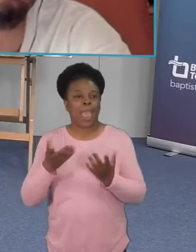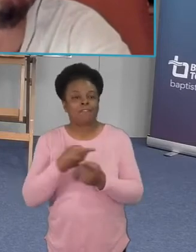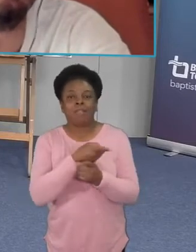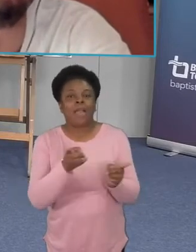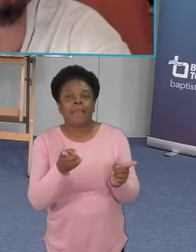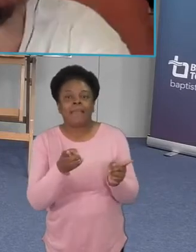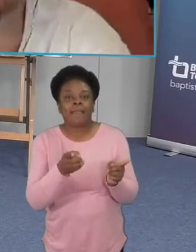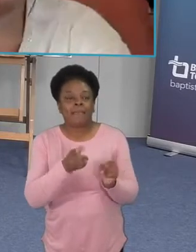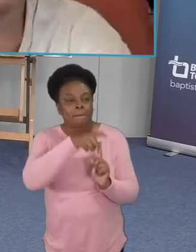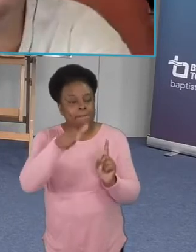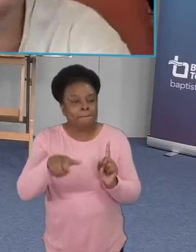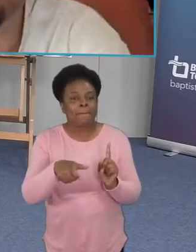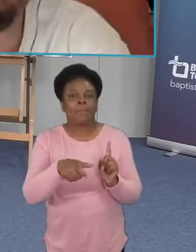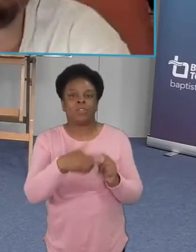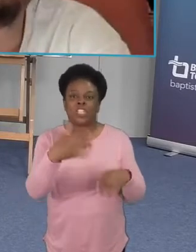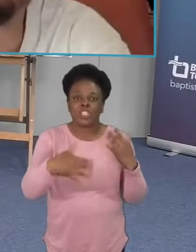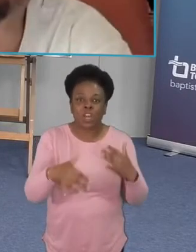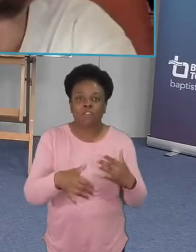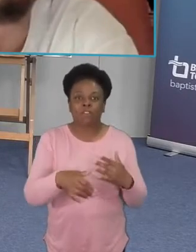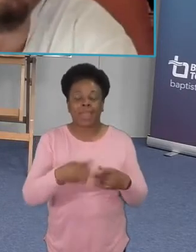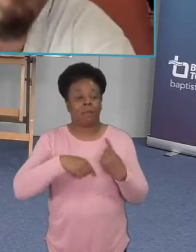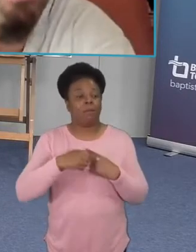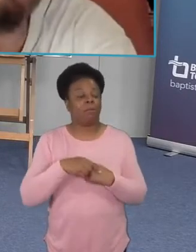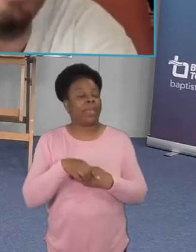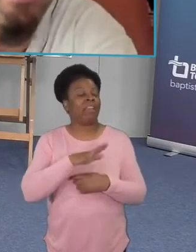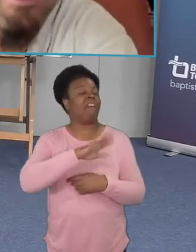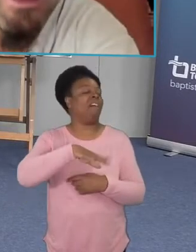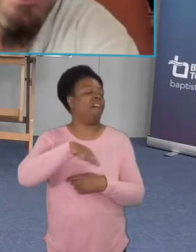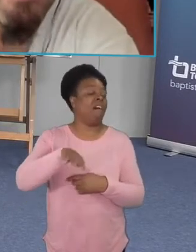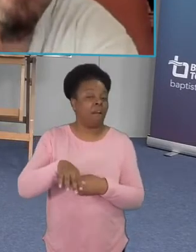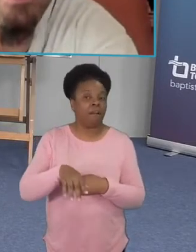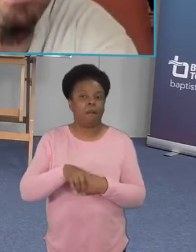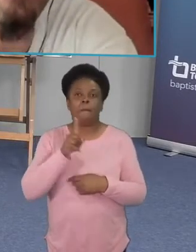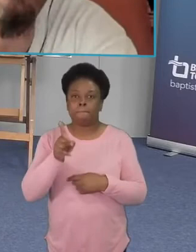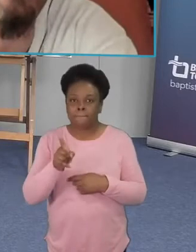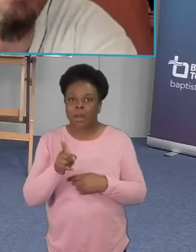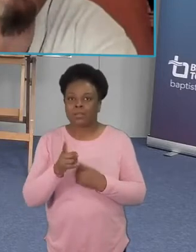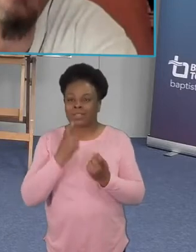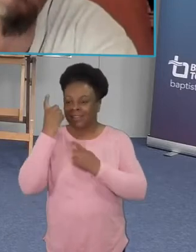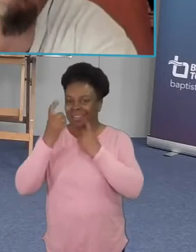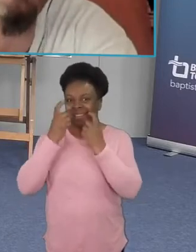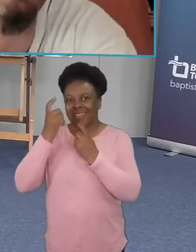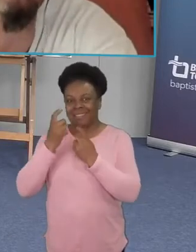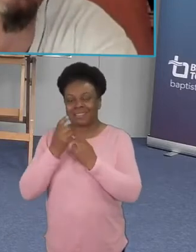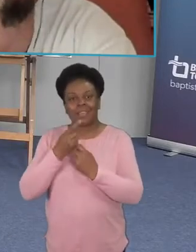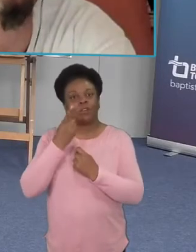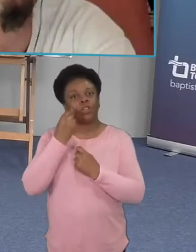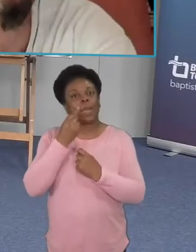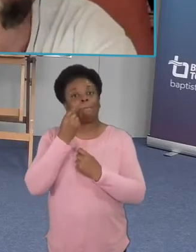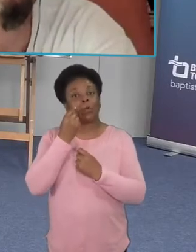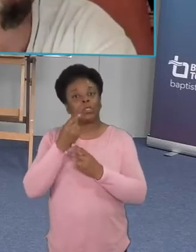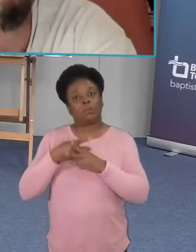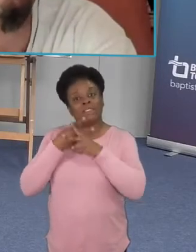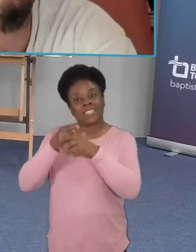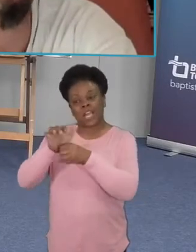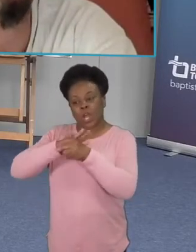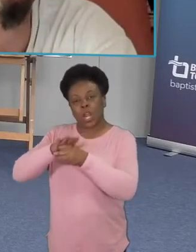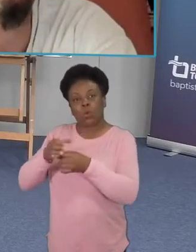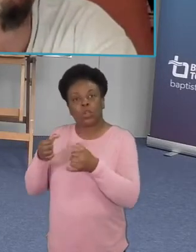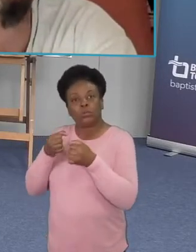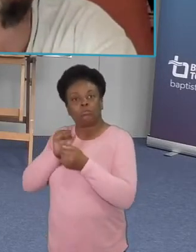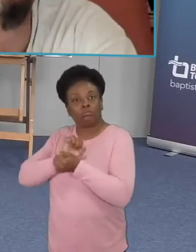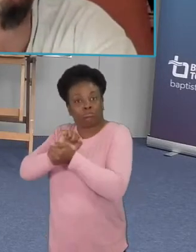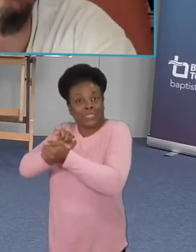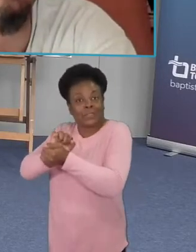go unnoticed or there's a prison somewhere you know nearby that we might be able to visit um so uh